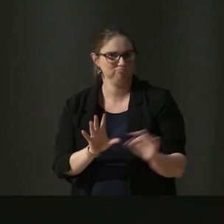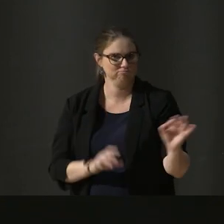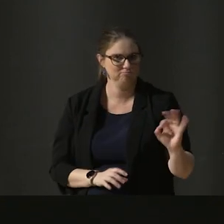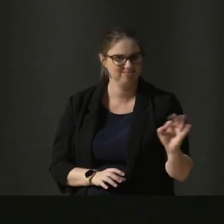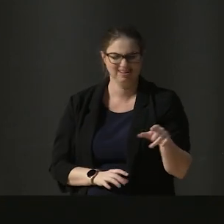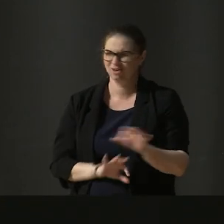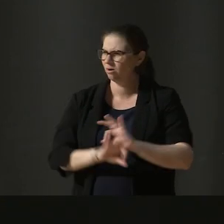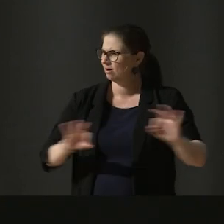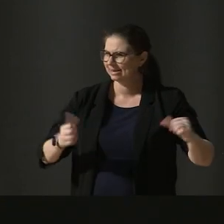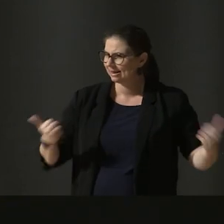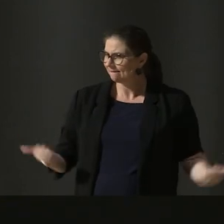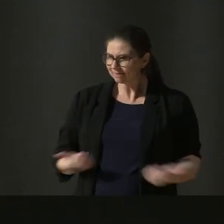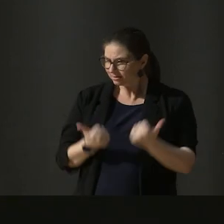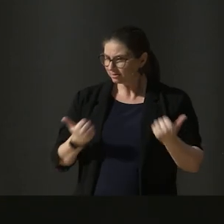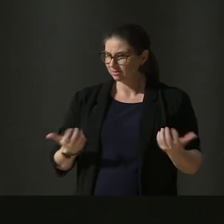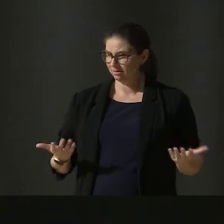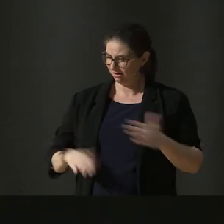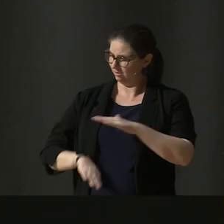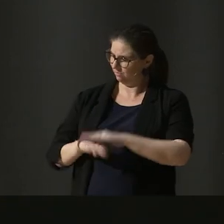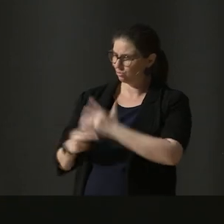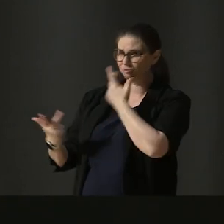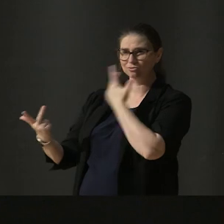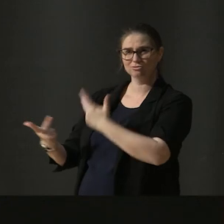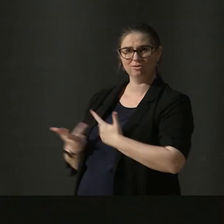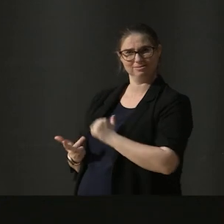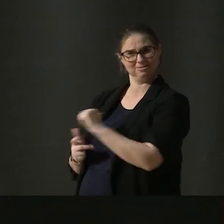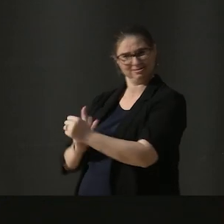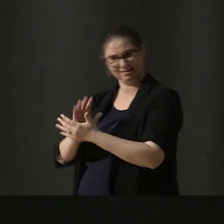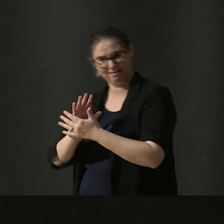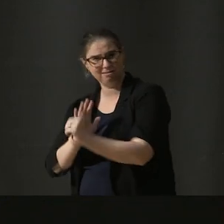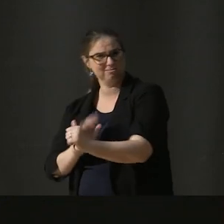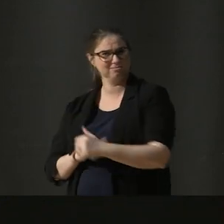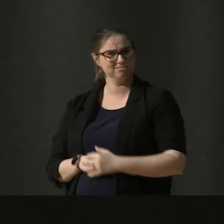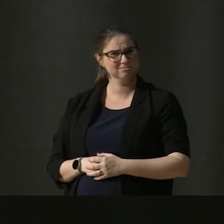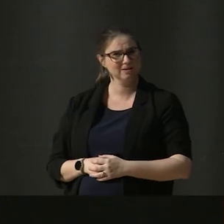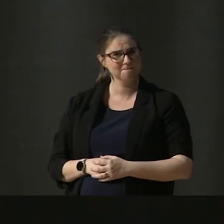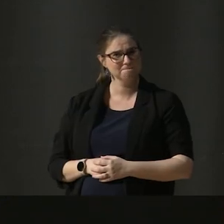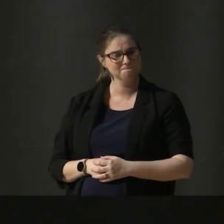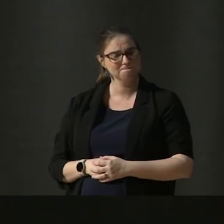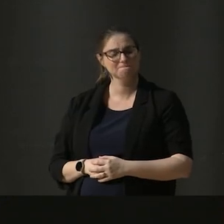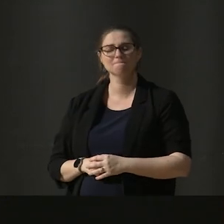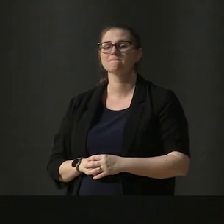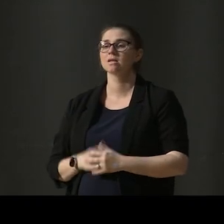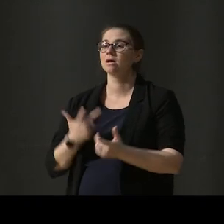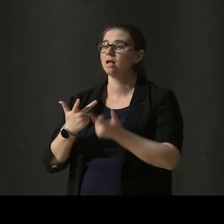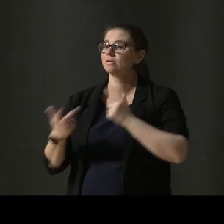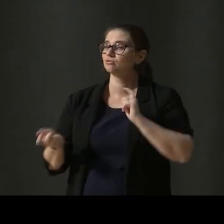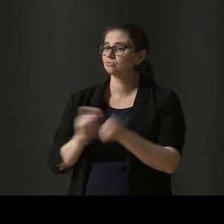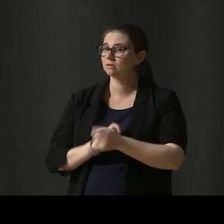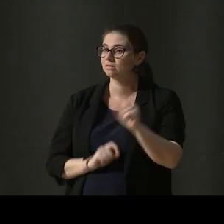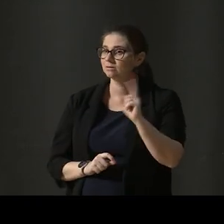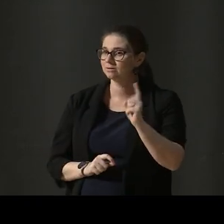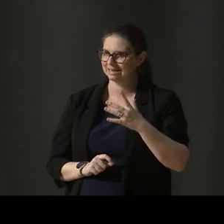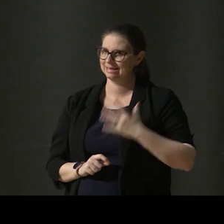simply not enough data to wholly represent a student's skills and capabilities. Next, we need to equip and